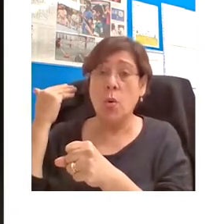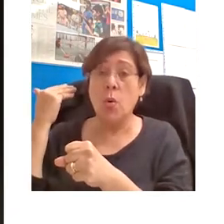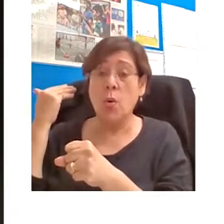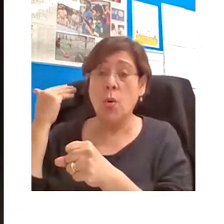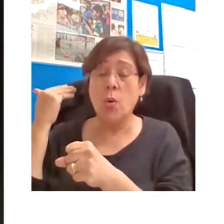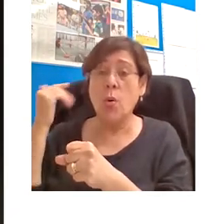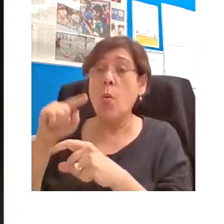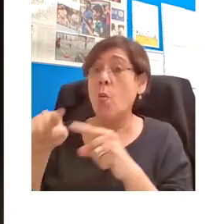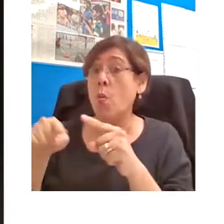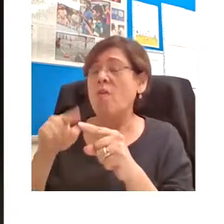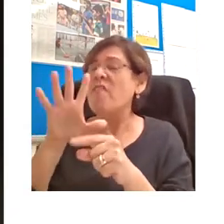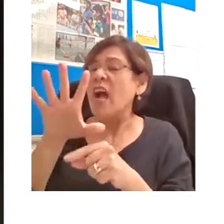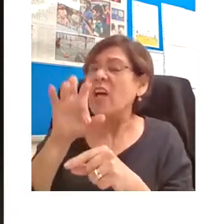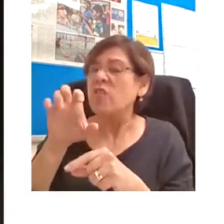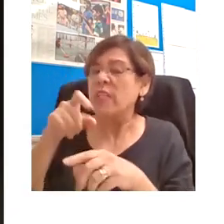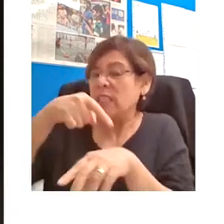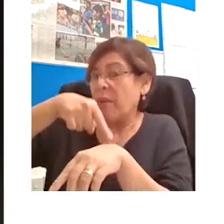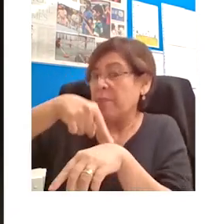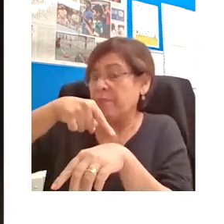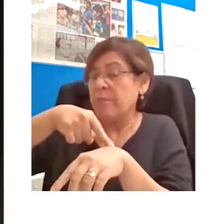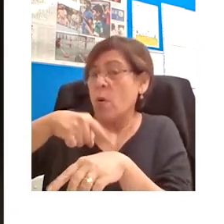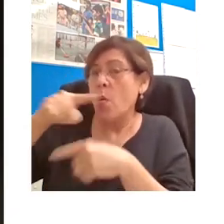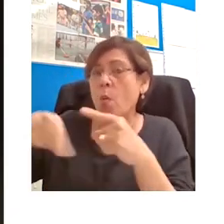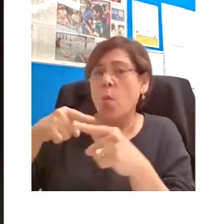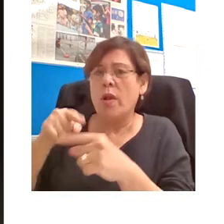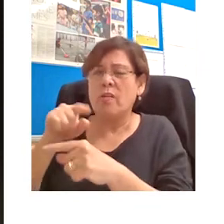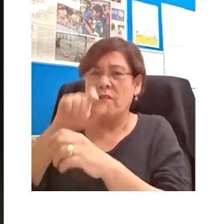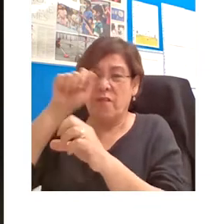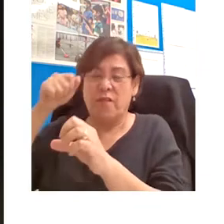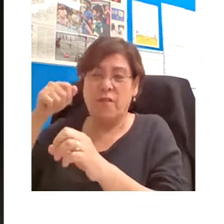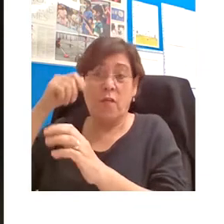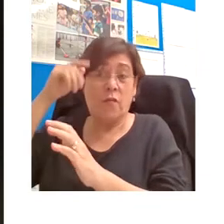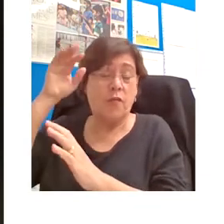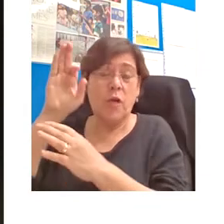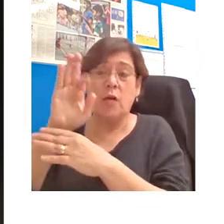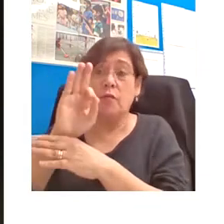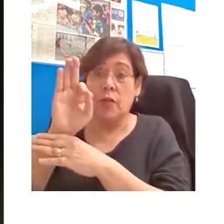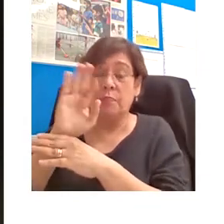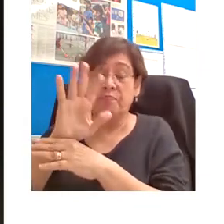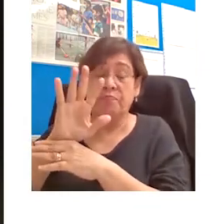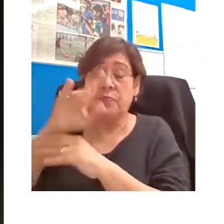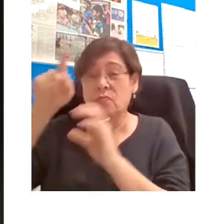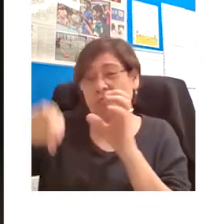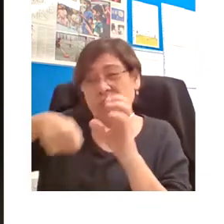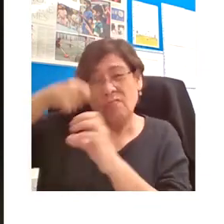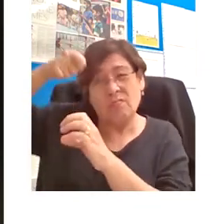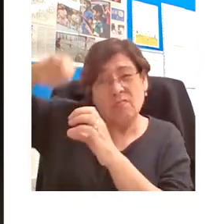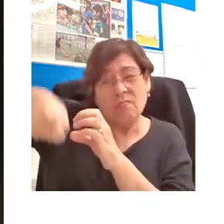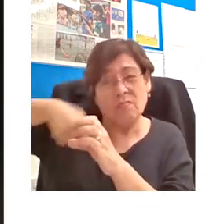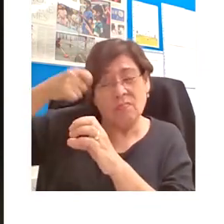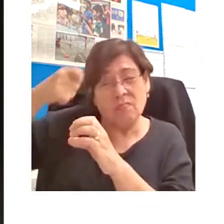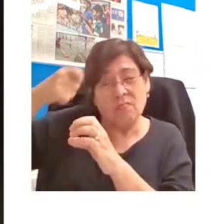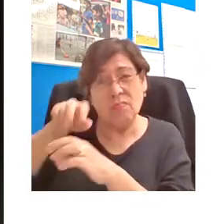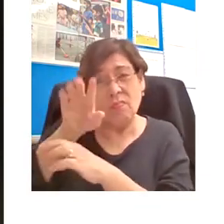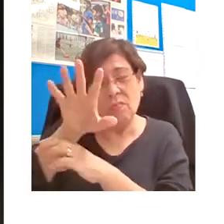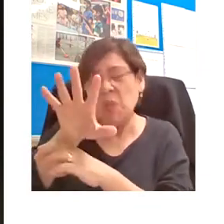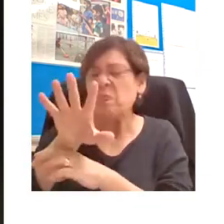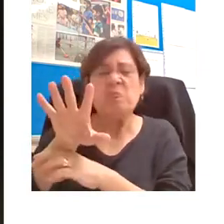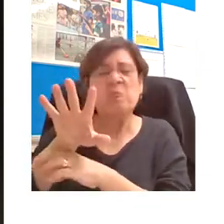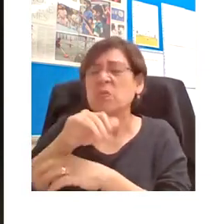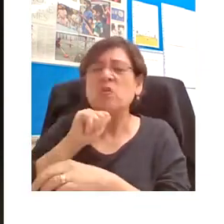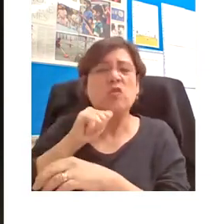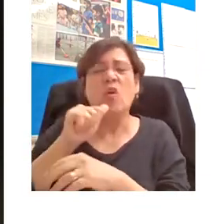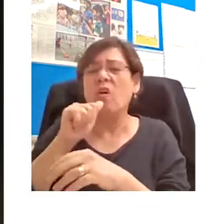print technology and visual projection technology has gradually moved forward. It's had very little impact on